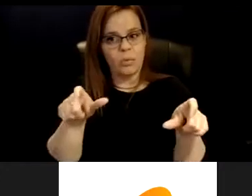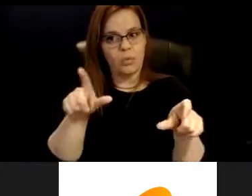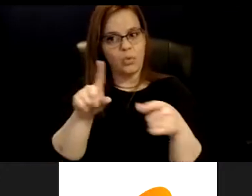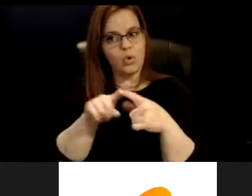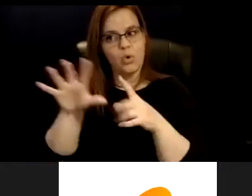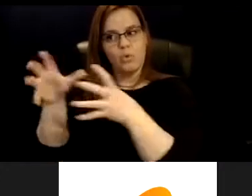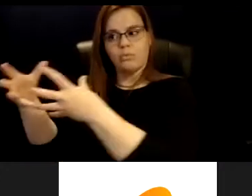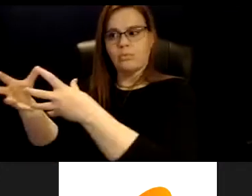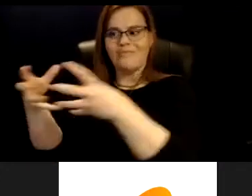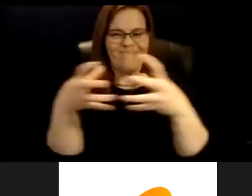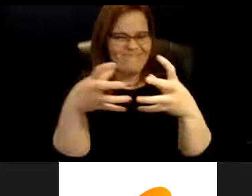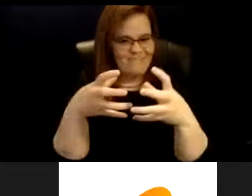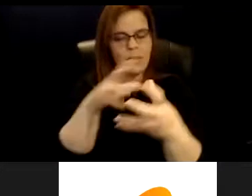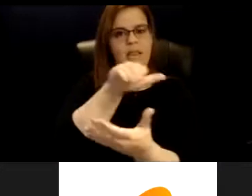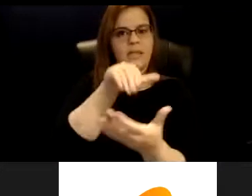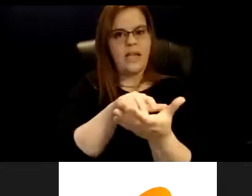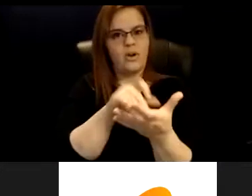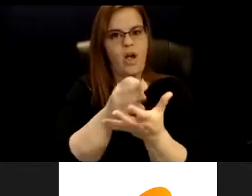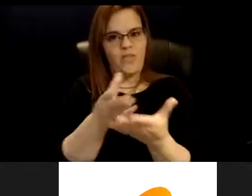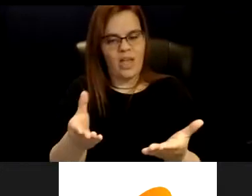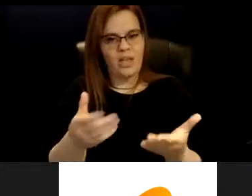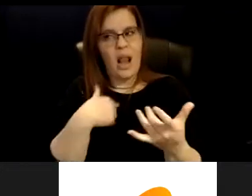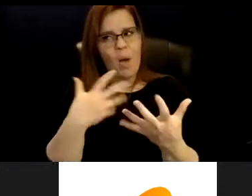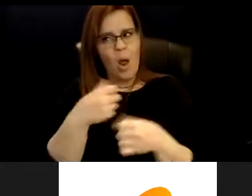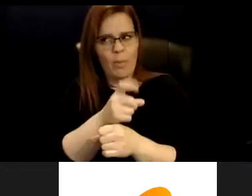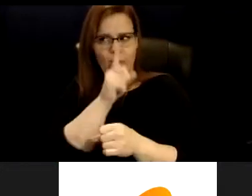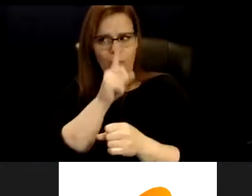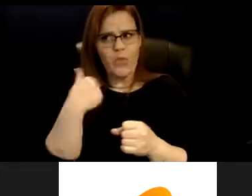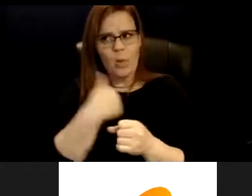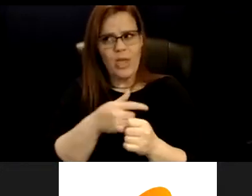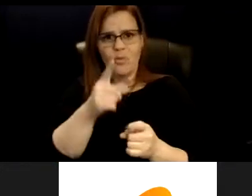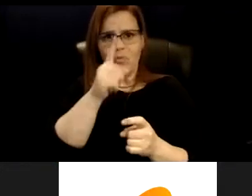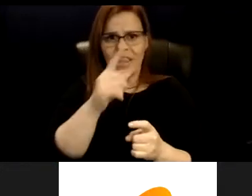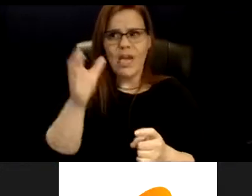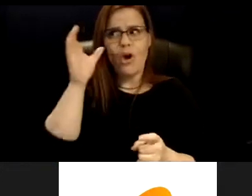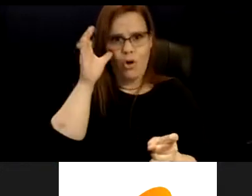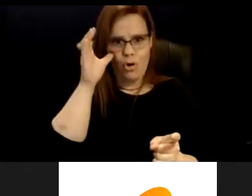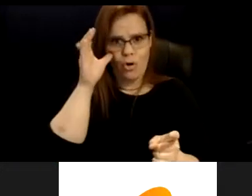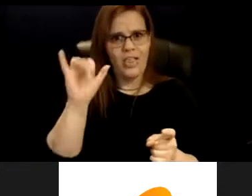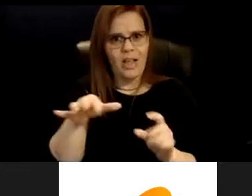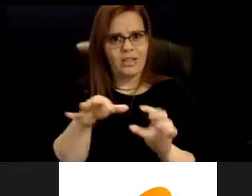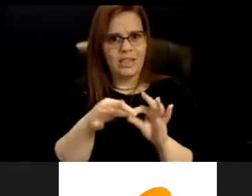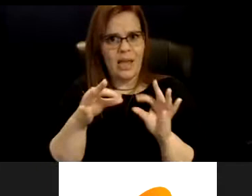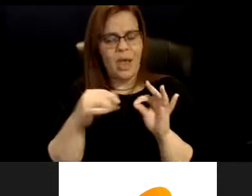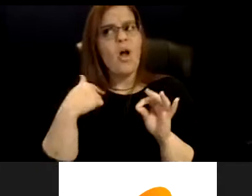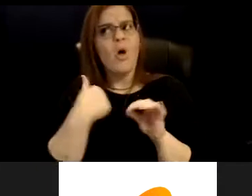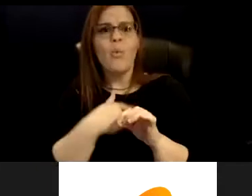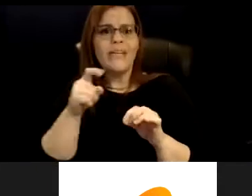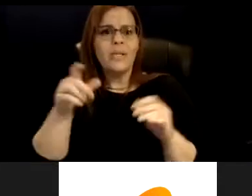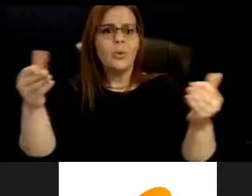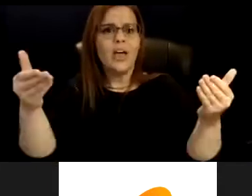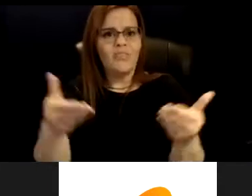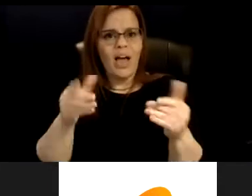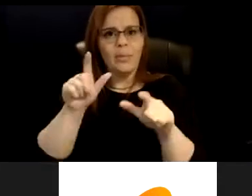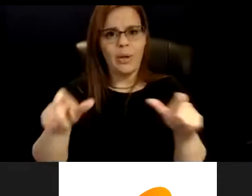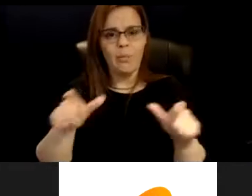I just wanted to make sure that, that we really heard that statement that we need to invite people who are, uh, black,